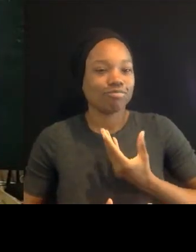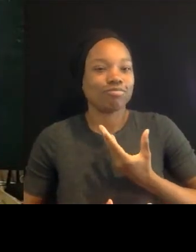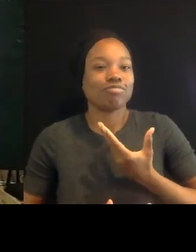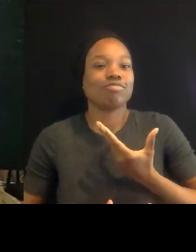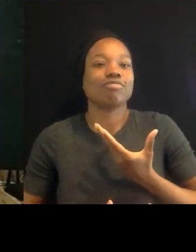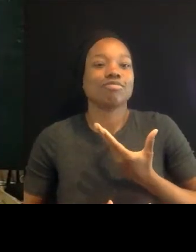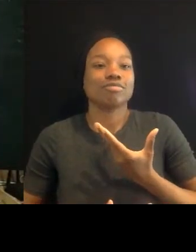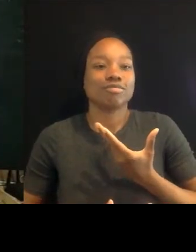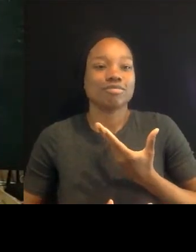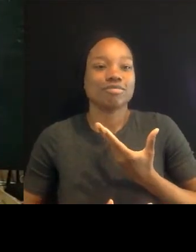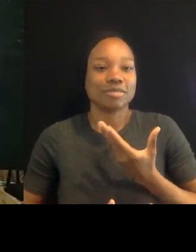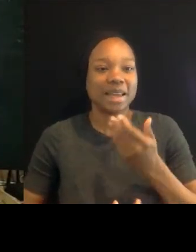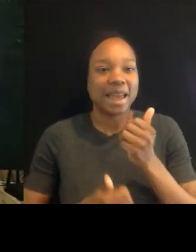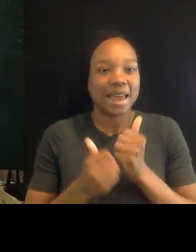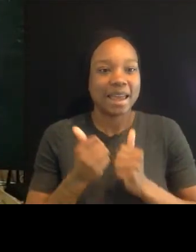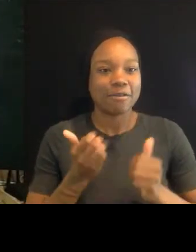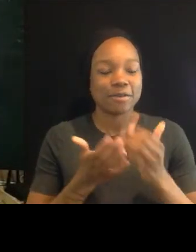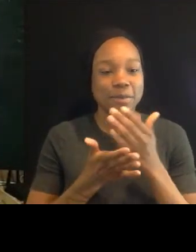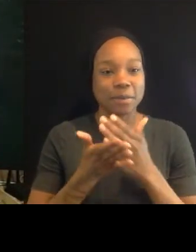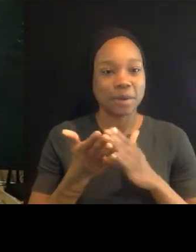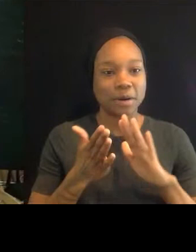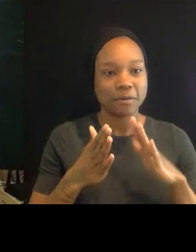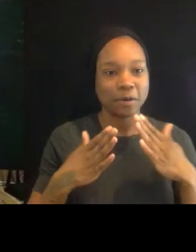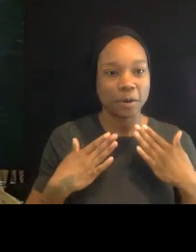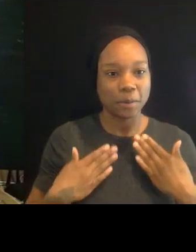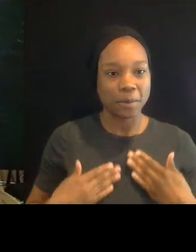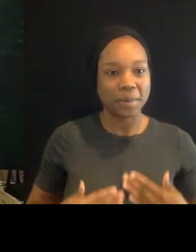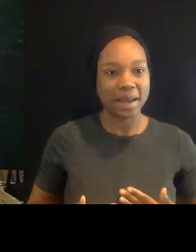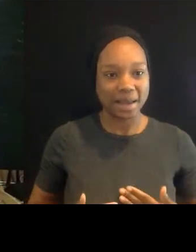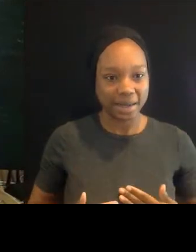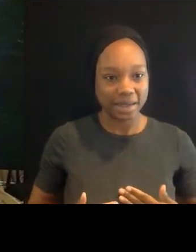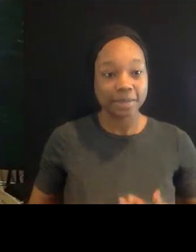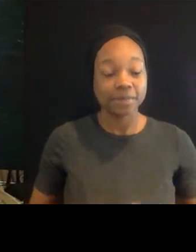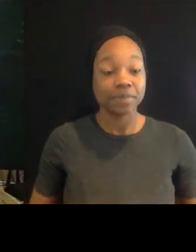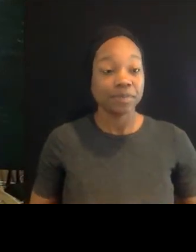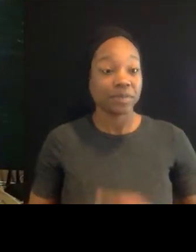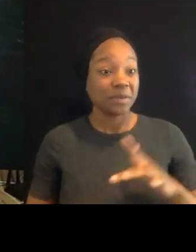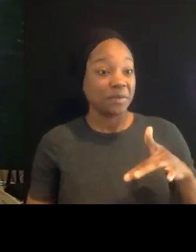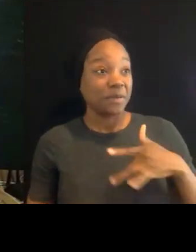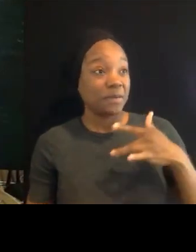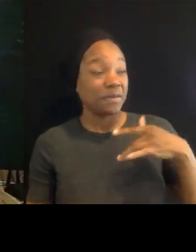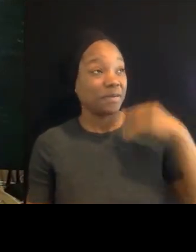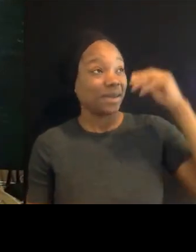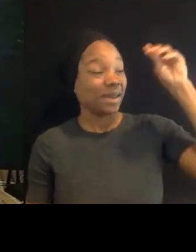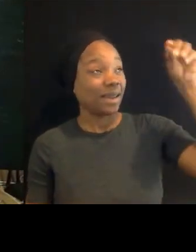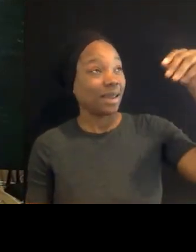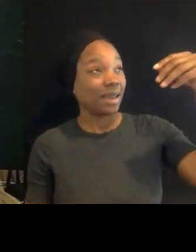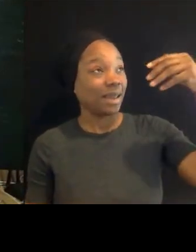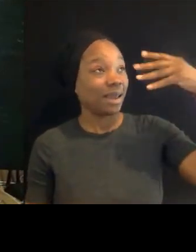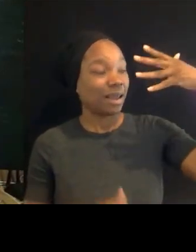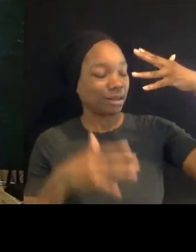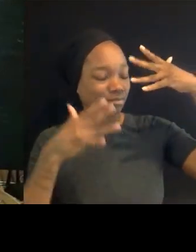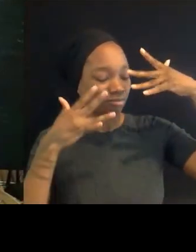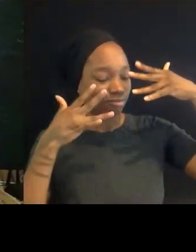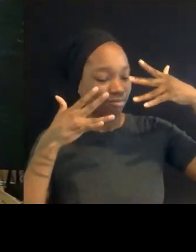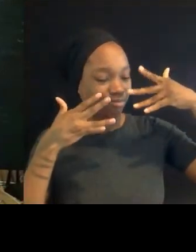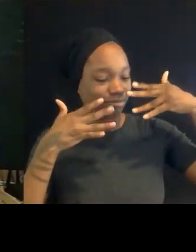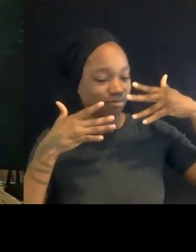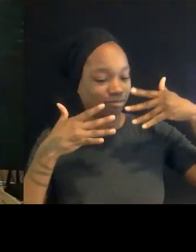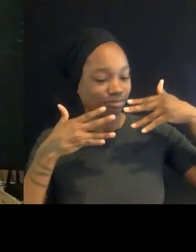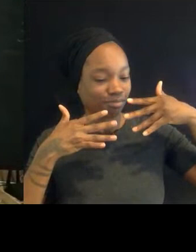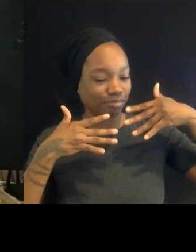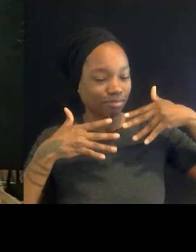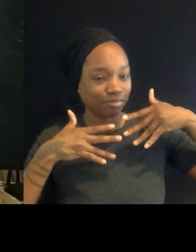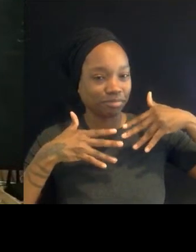And as you feel this liquid sunshine drift further down to your stomach, to your